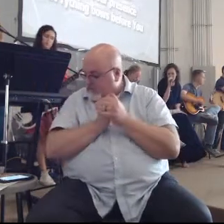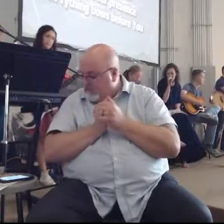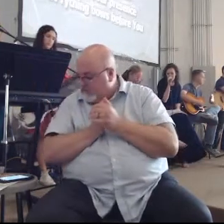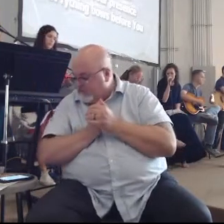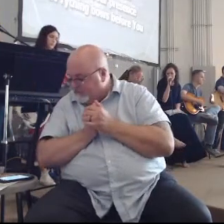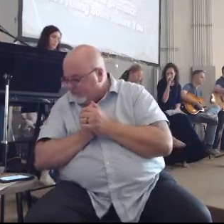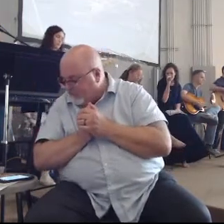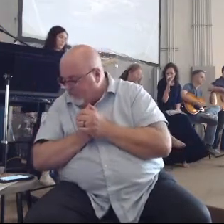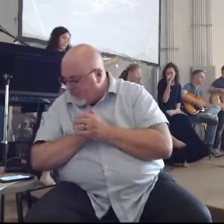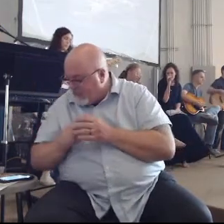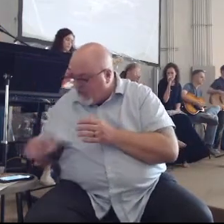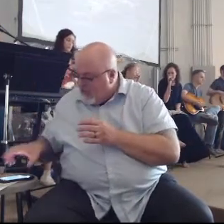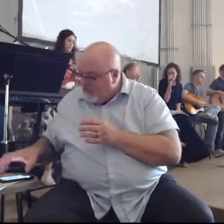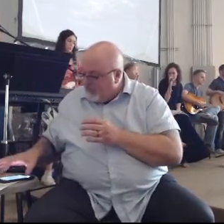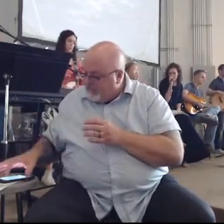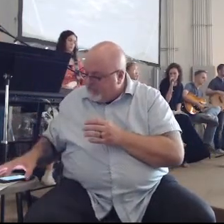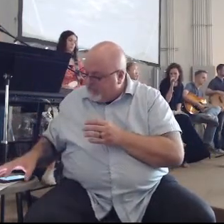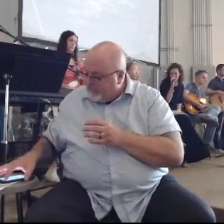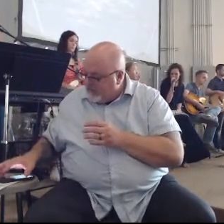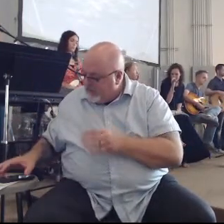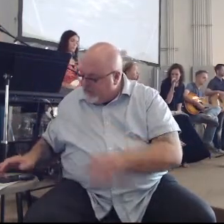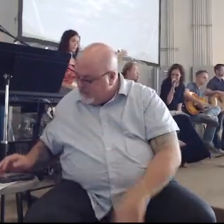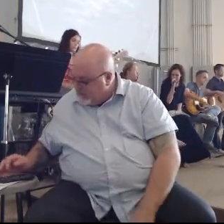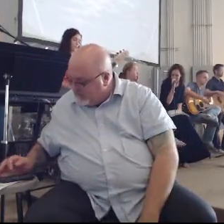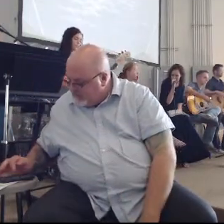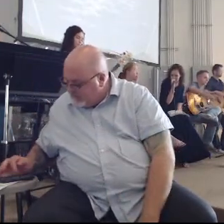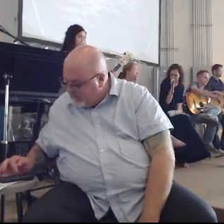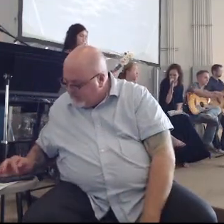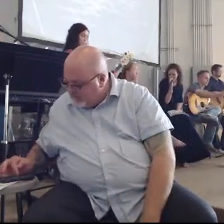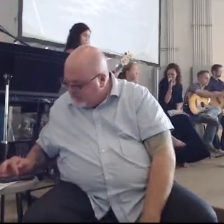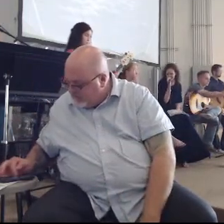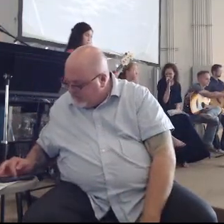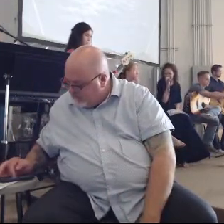Here in your presence